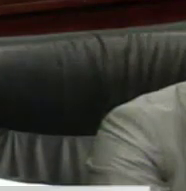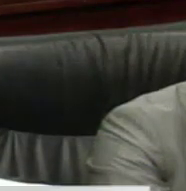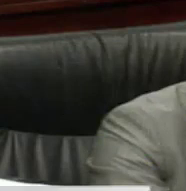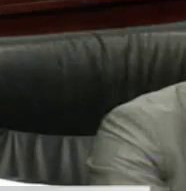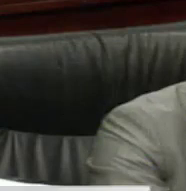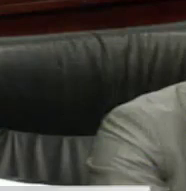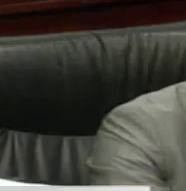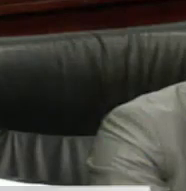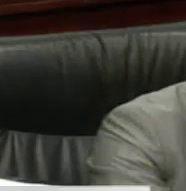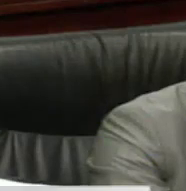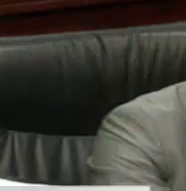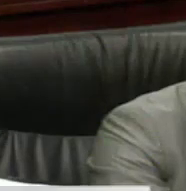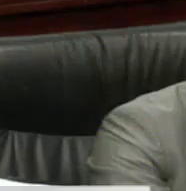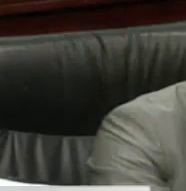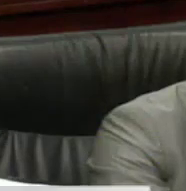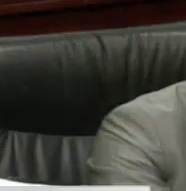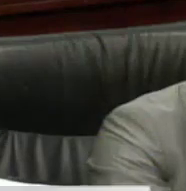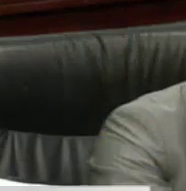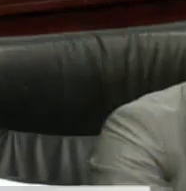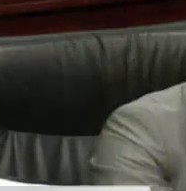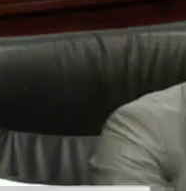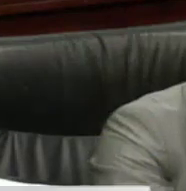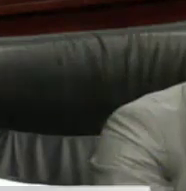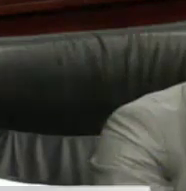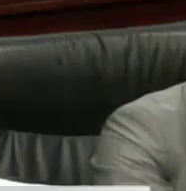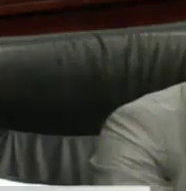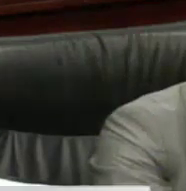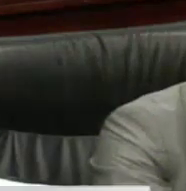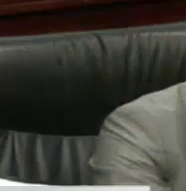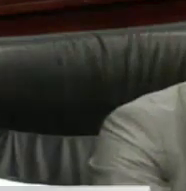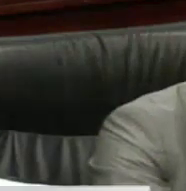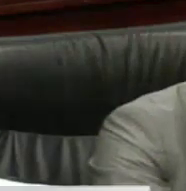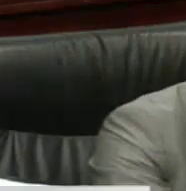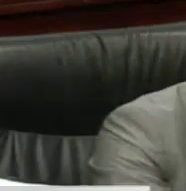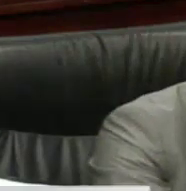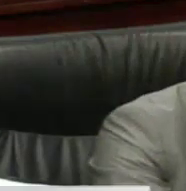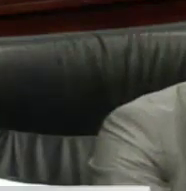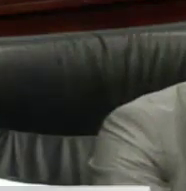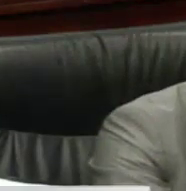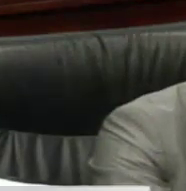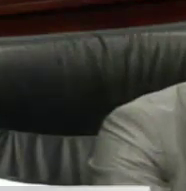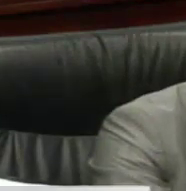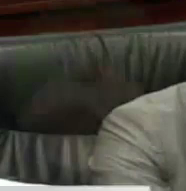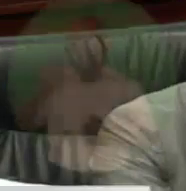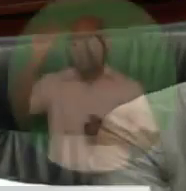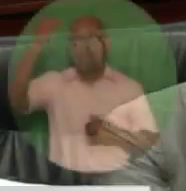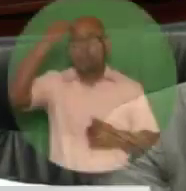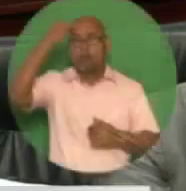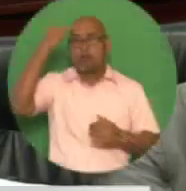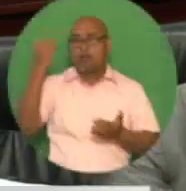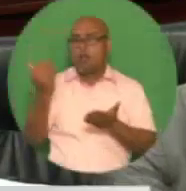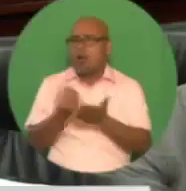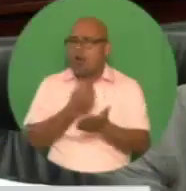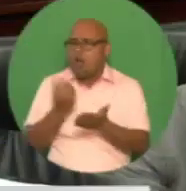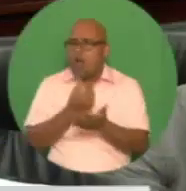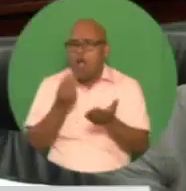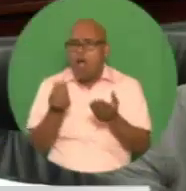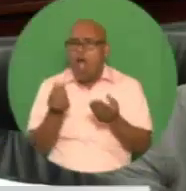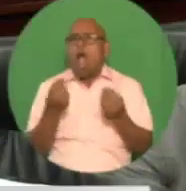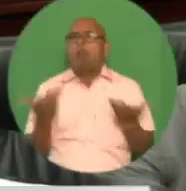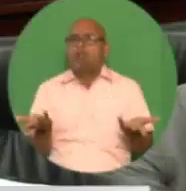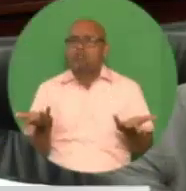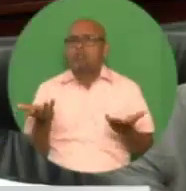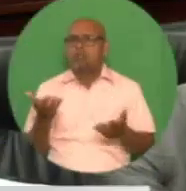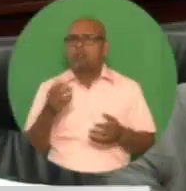percent of GDP, including external public debt at 17 percent of GDP at a sustainable level and within